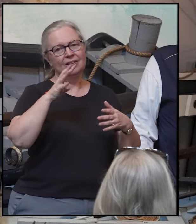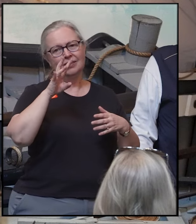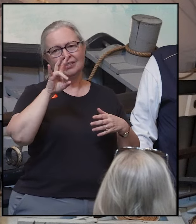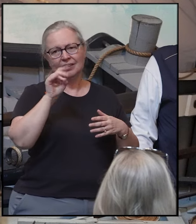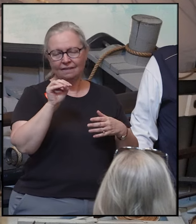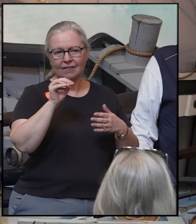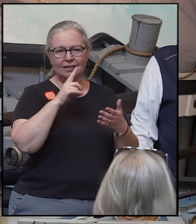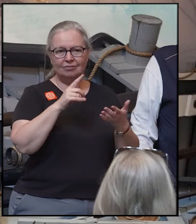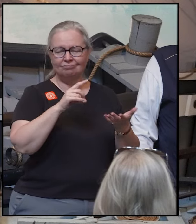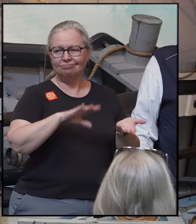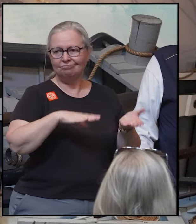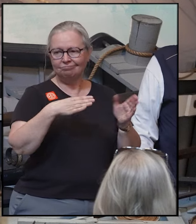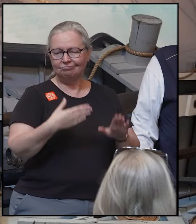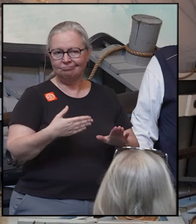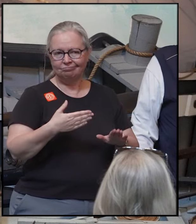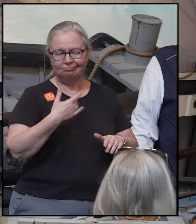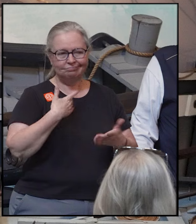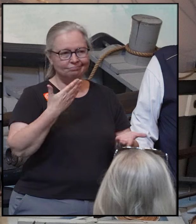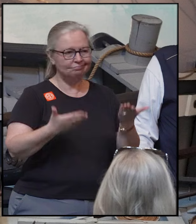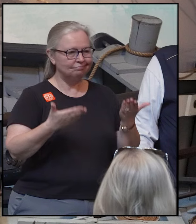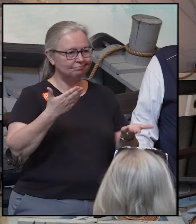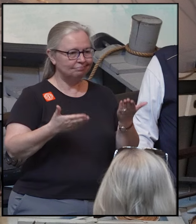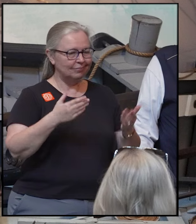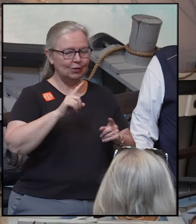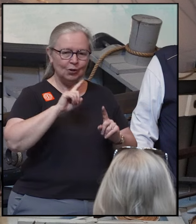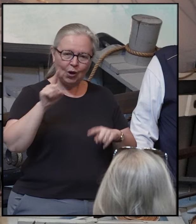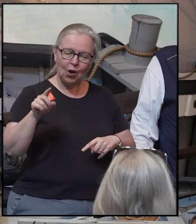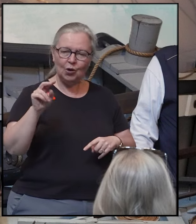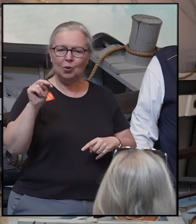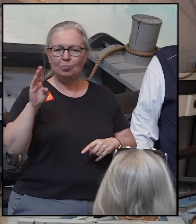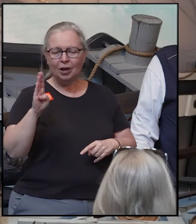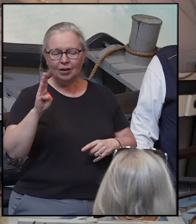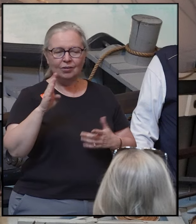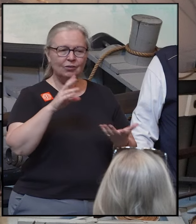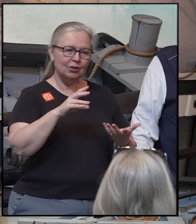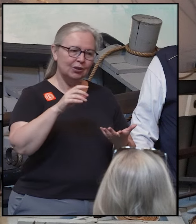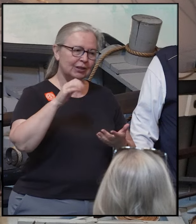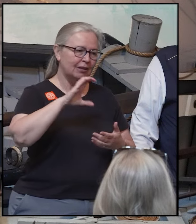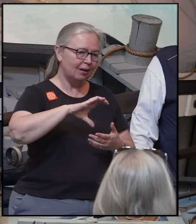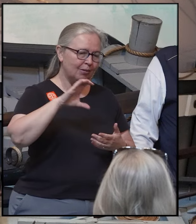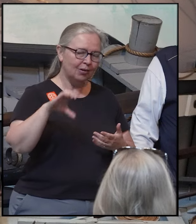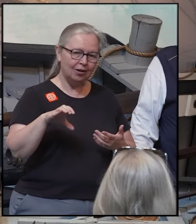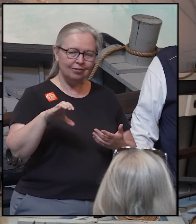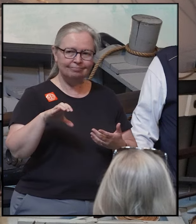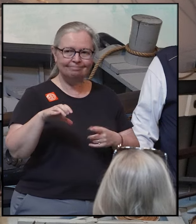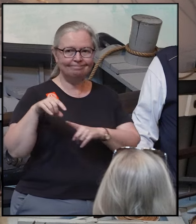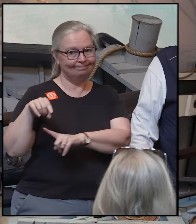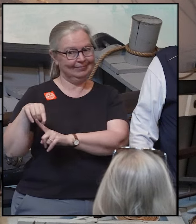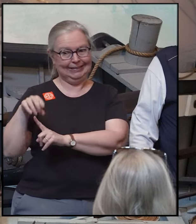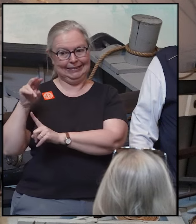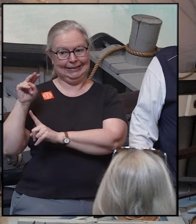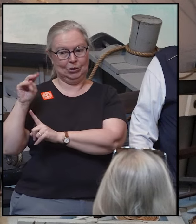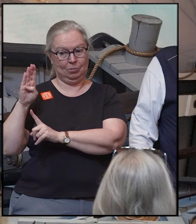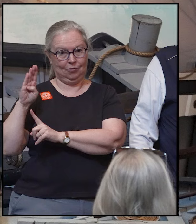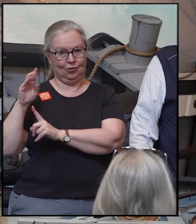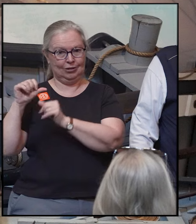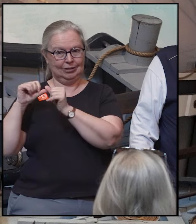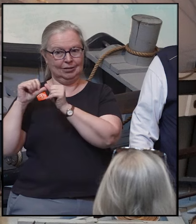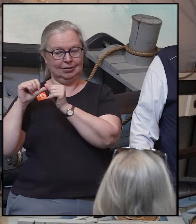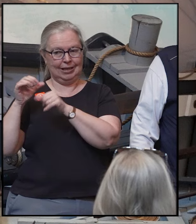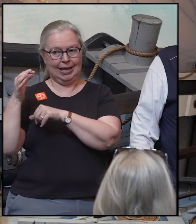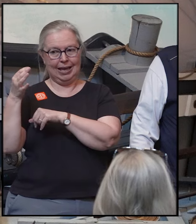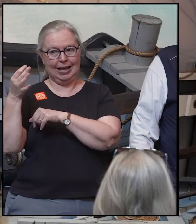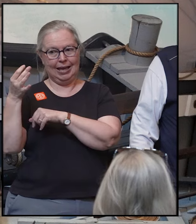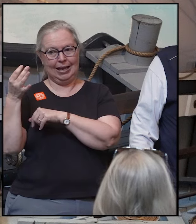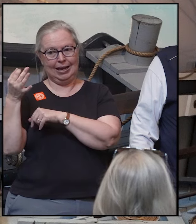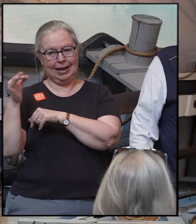mainland, if they wanted to whale, might have gone to New Bedford or Cape Cod. New Bedford whaled right up until the 1920s, or